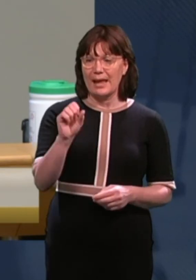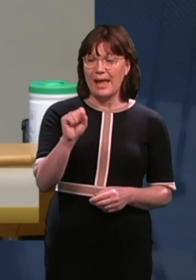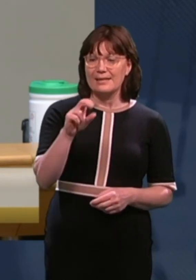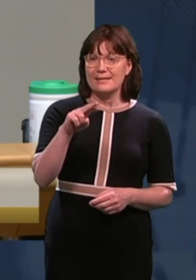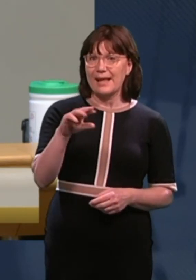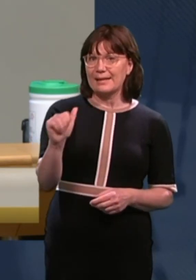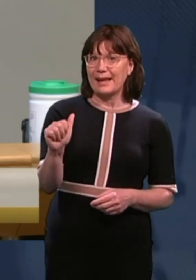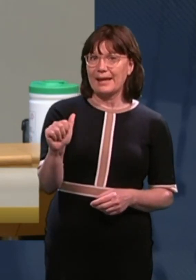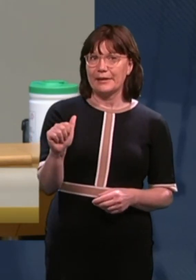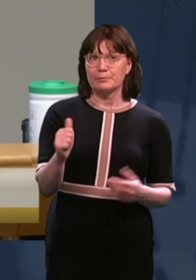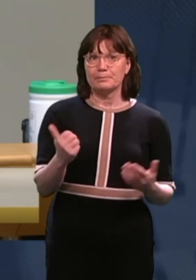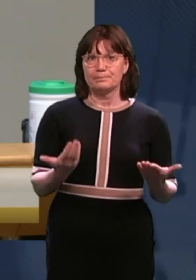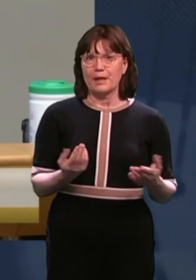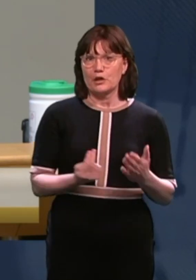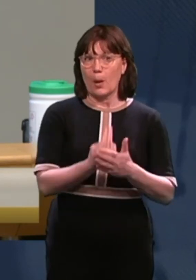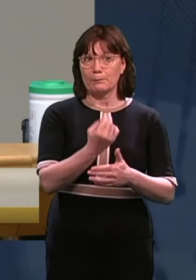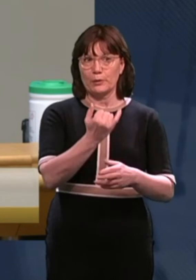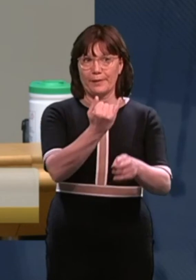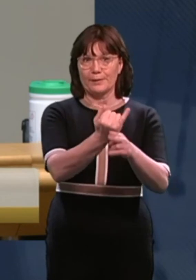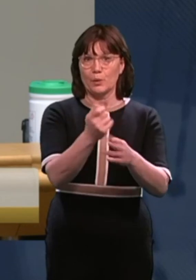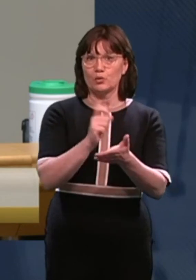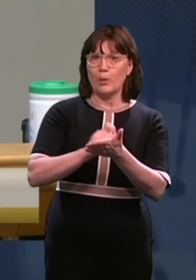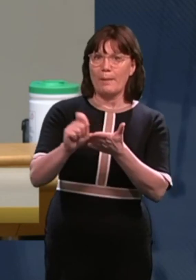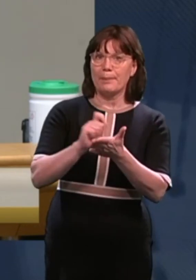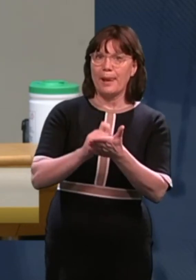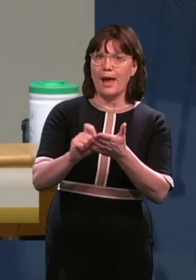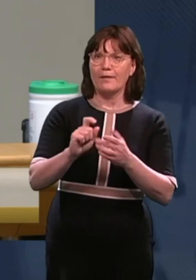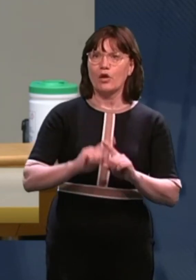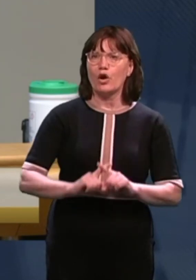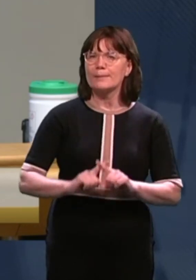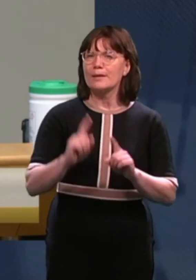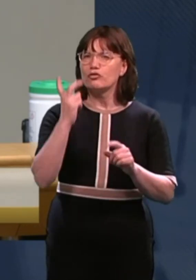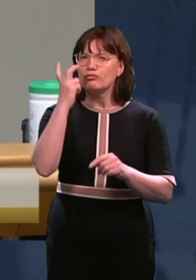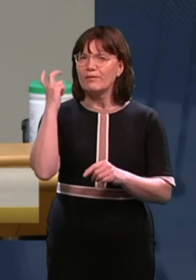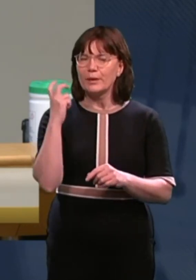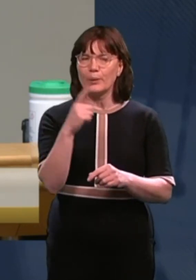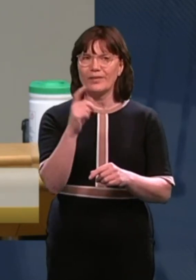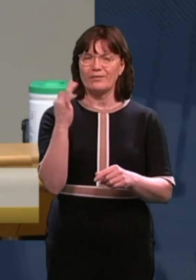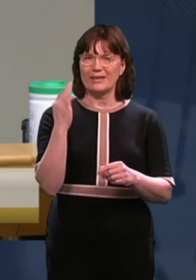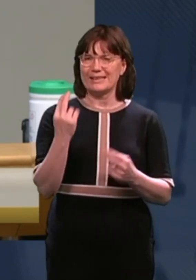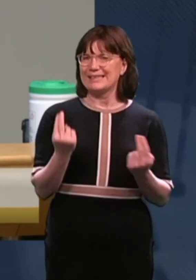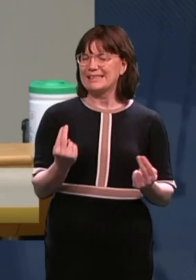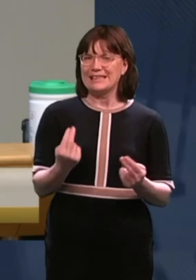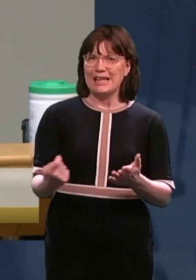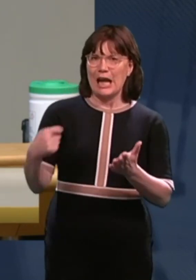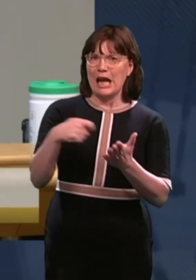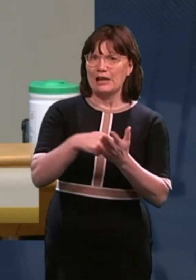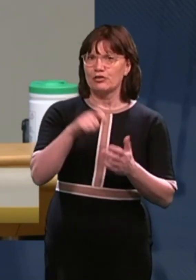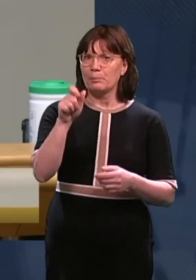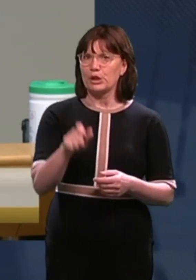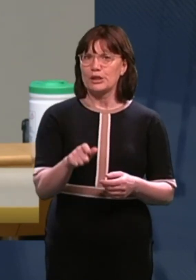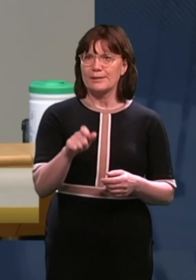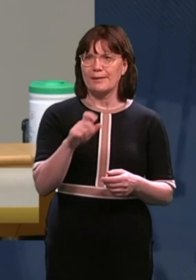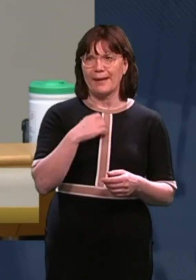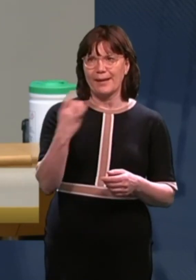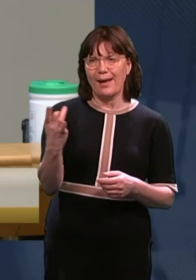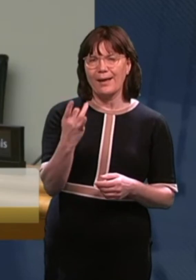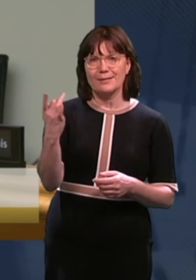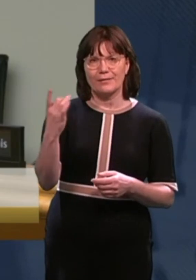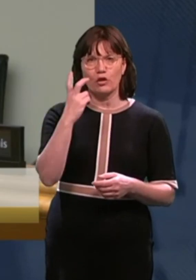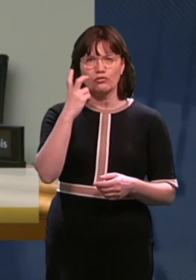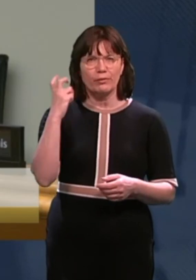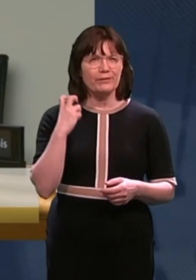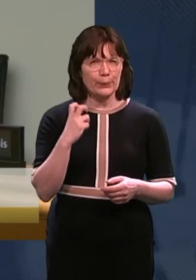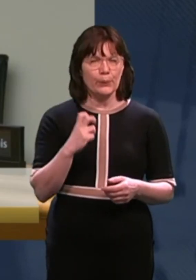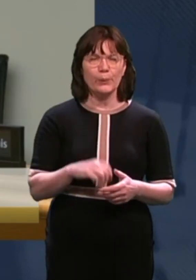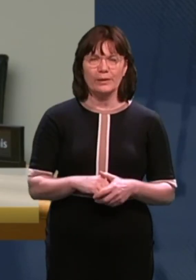always open to a school to apply for an exceptional review if they require an additional S&A. There's obviously the front